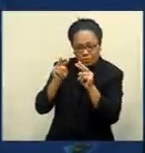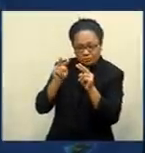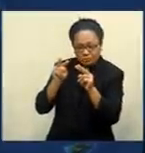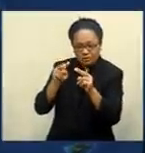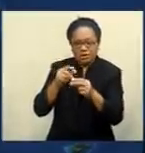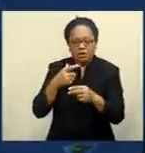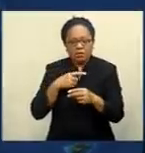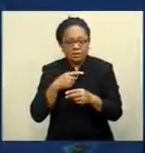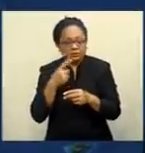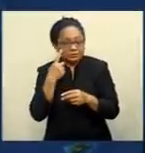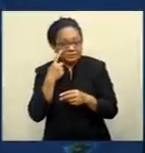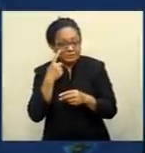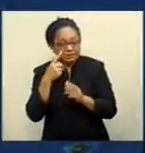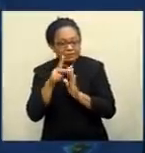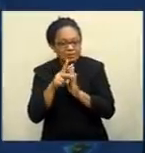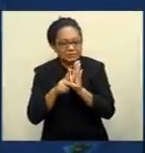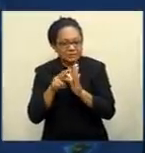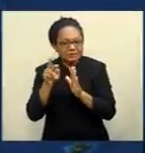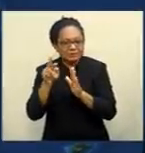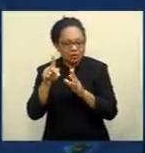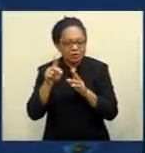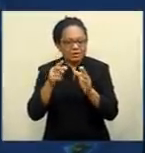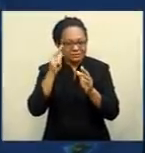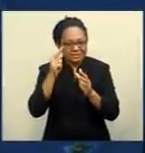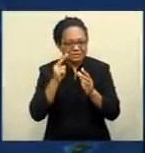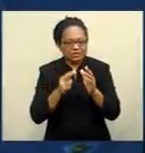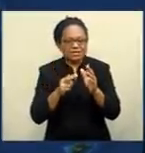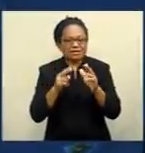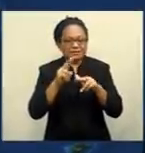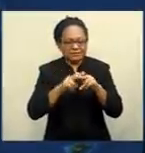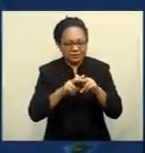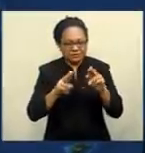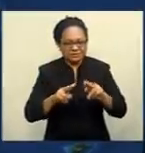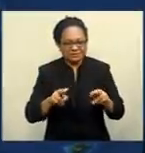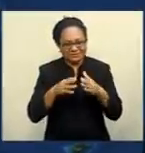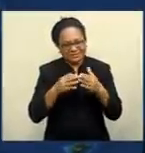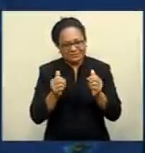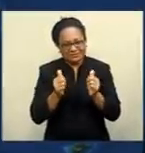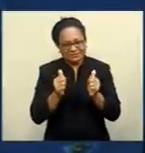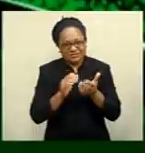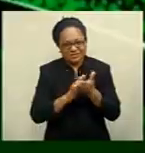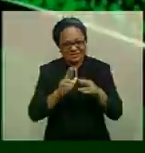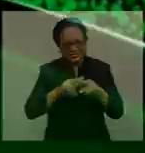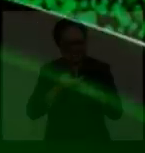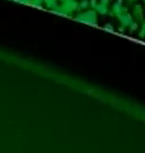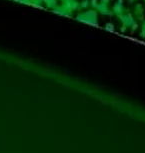Reserve's likely policy path. But for now, that's all I have from your HFC bank. Minaka.